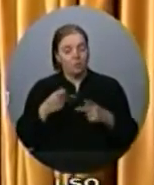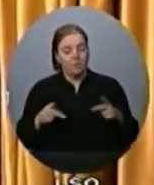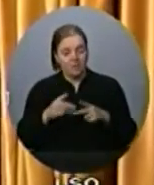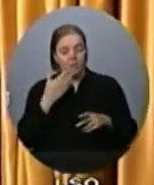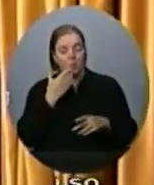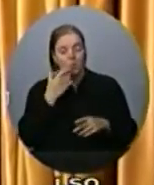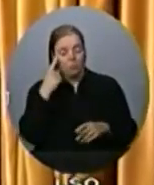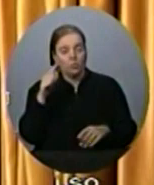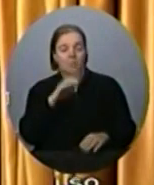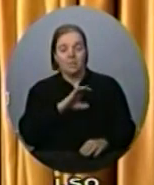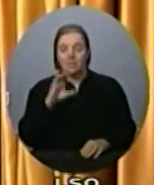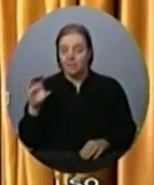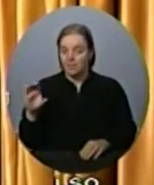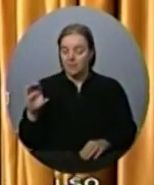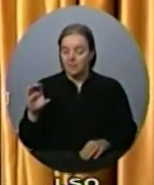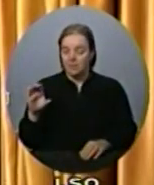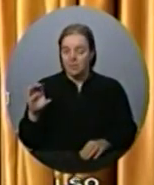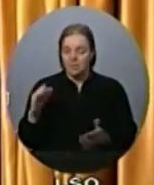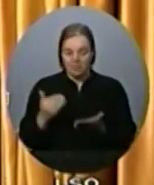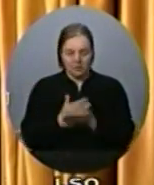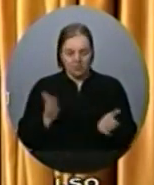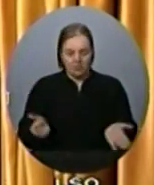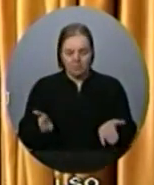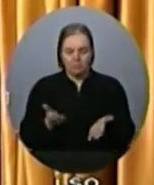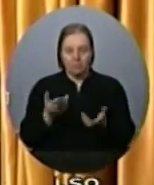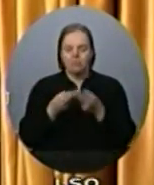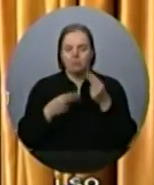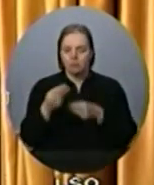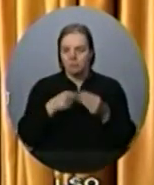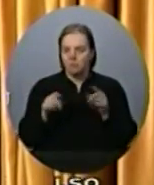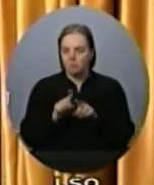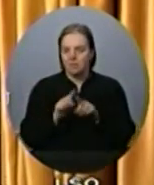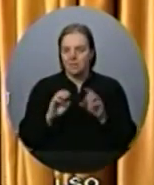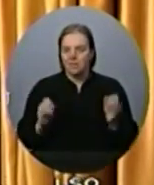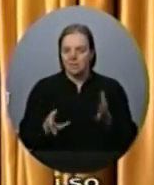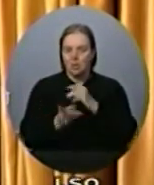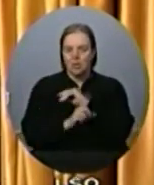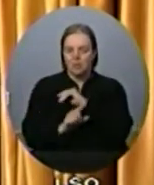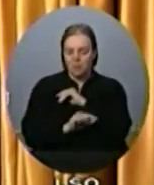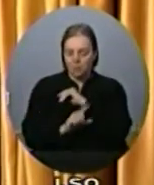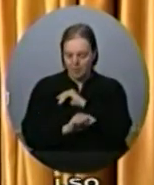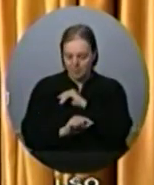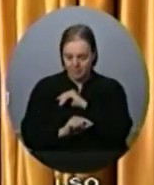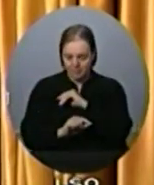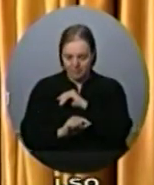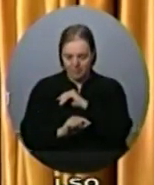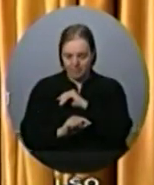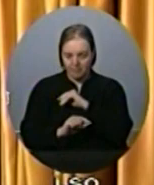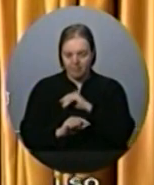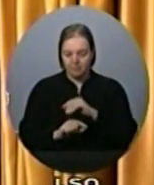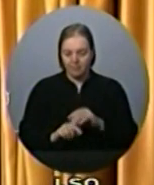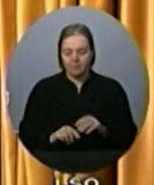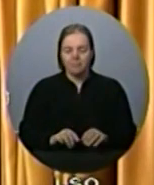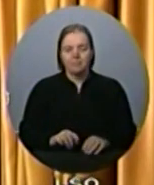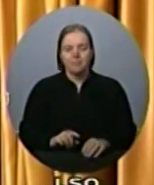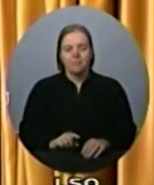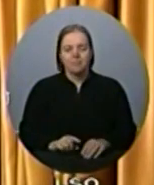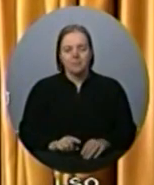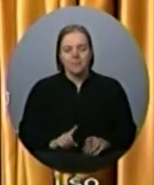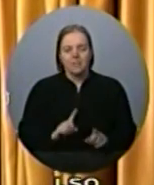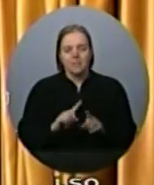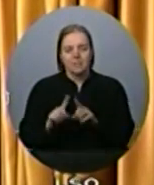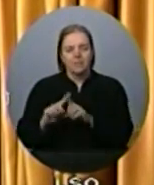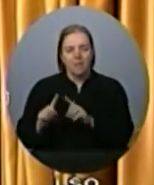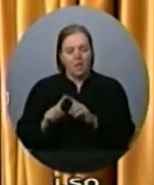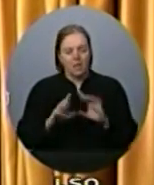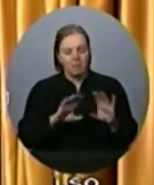when undertakings are secured as part of a foreign investment, we expect compliance. In 2009, our government went to court to ensure a U.S. steel would meet